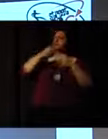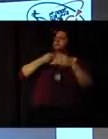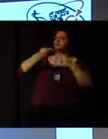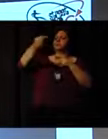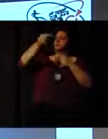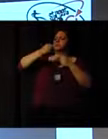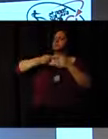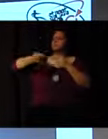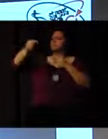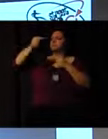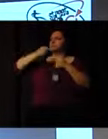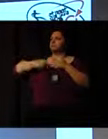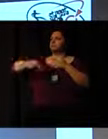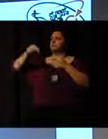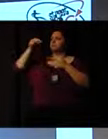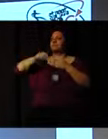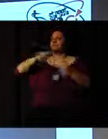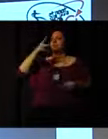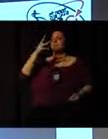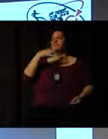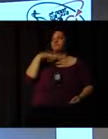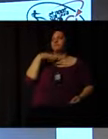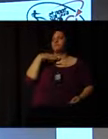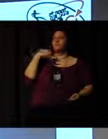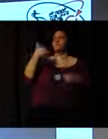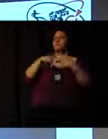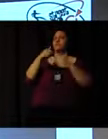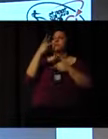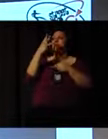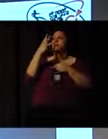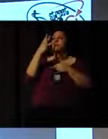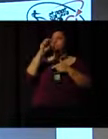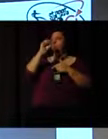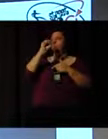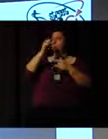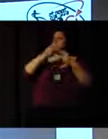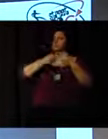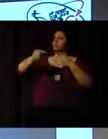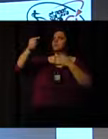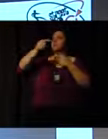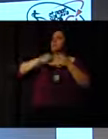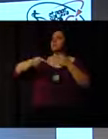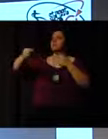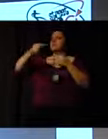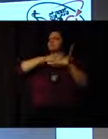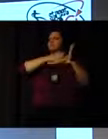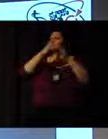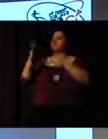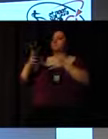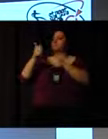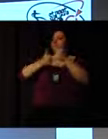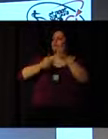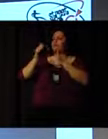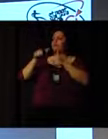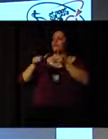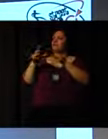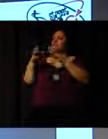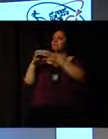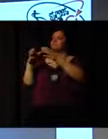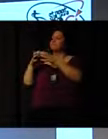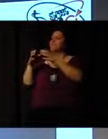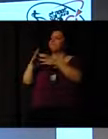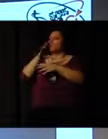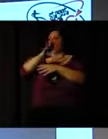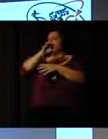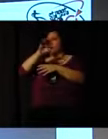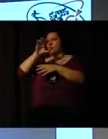who worked for eight weeks at the Games as part of the Coca-Cola family. And interestingly, they were paid